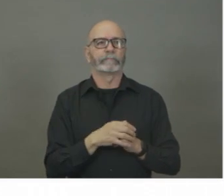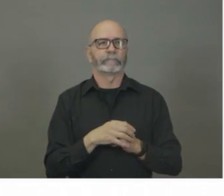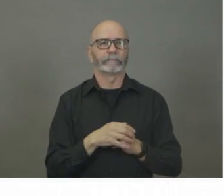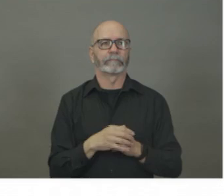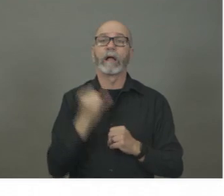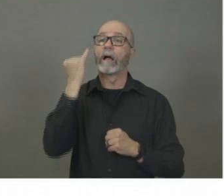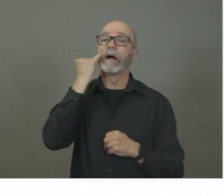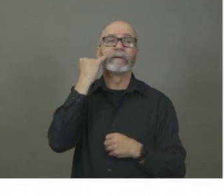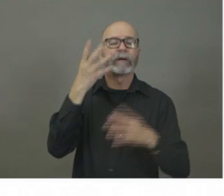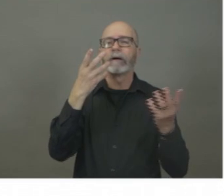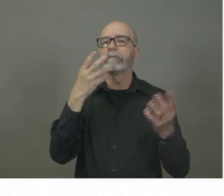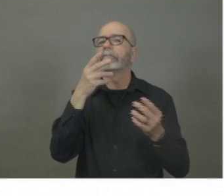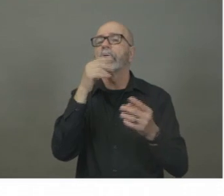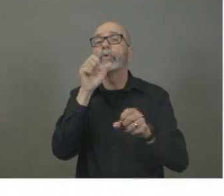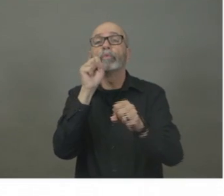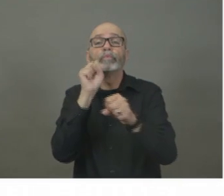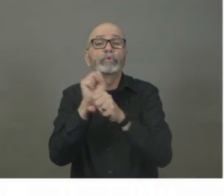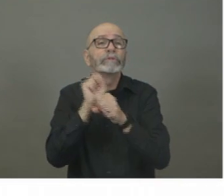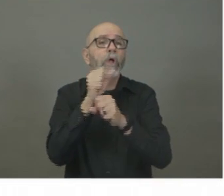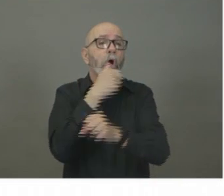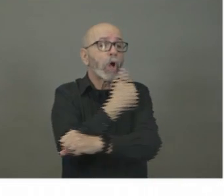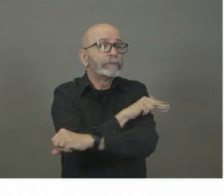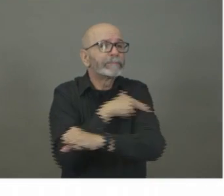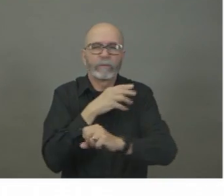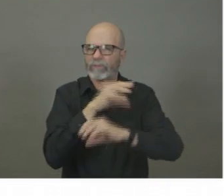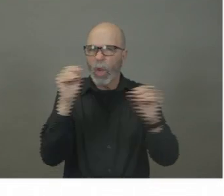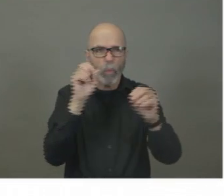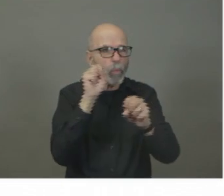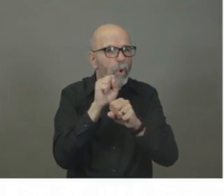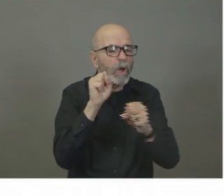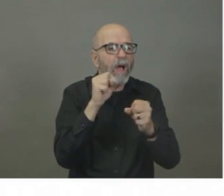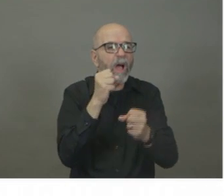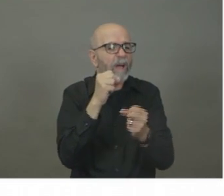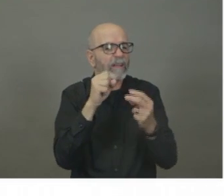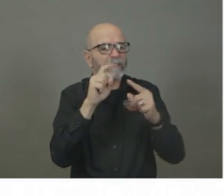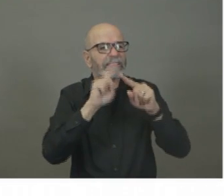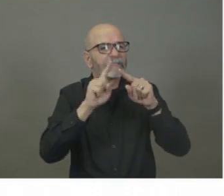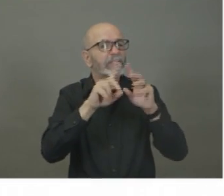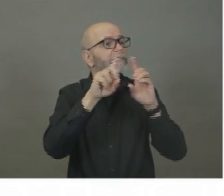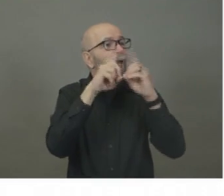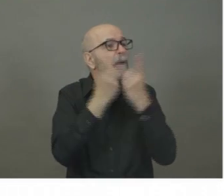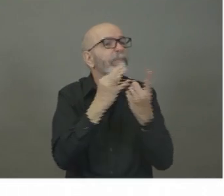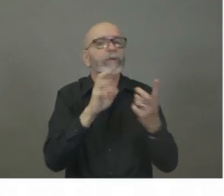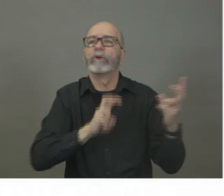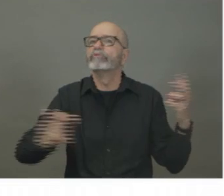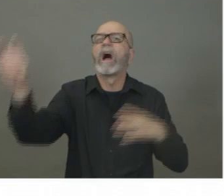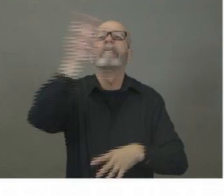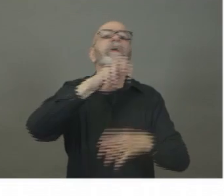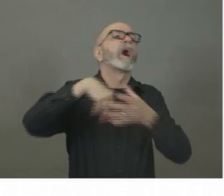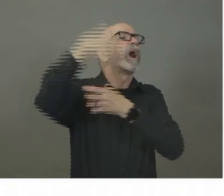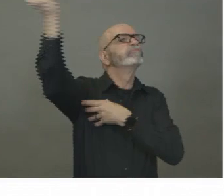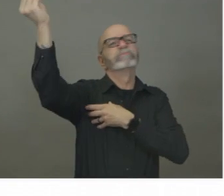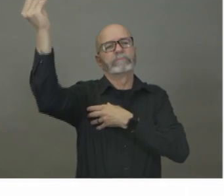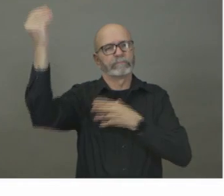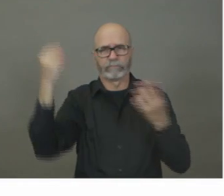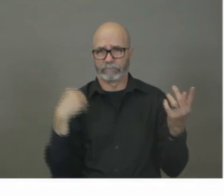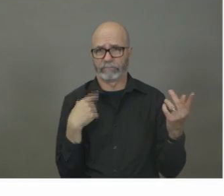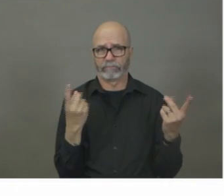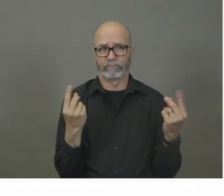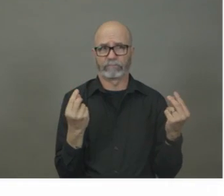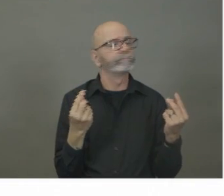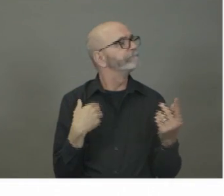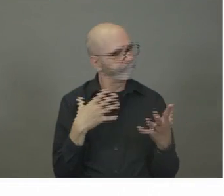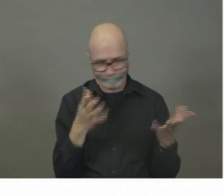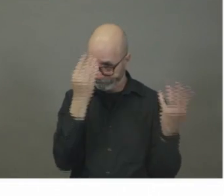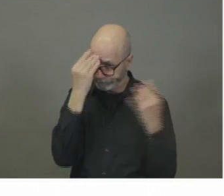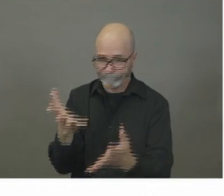leave the province? My advice to them would be to self-isolate, to do the exact same thing. This is a public